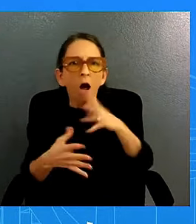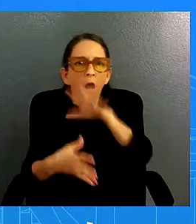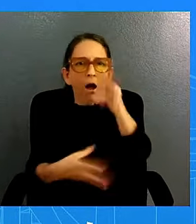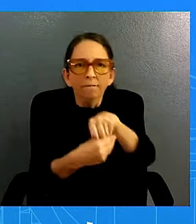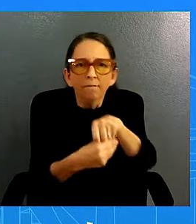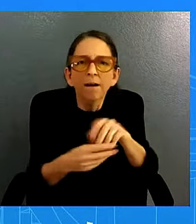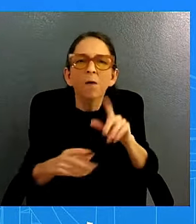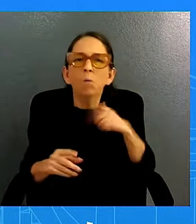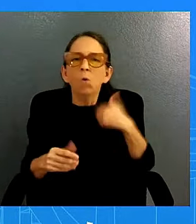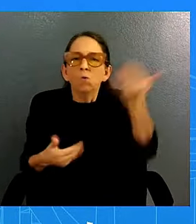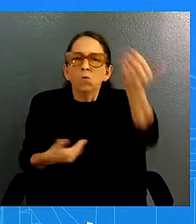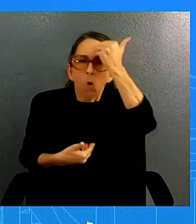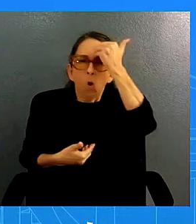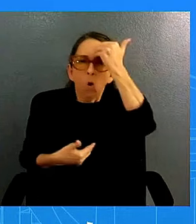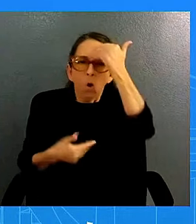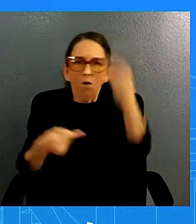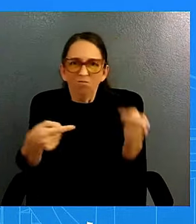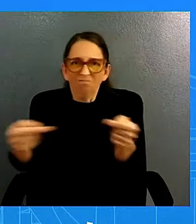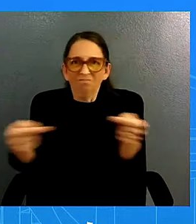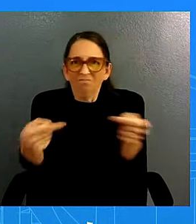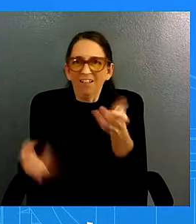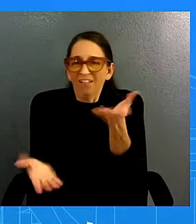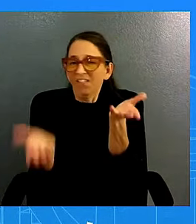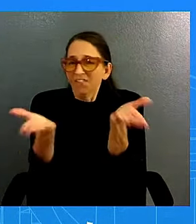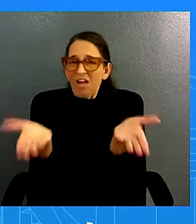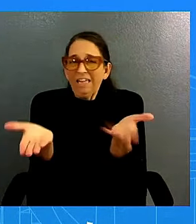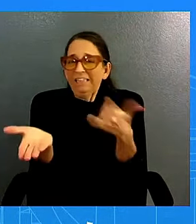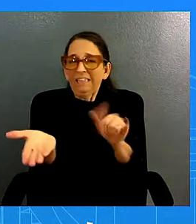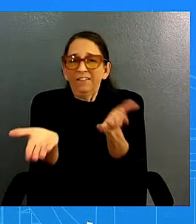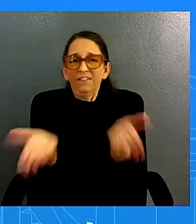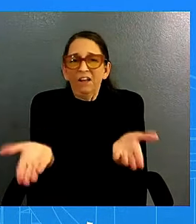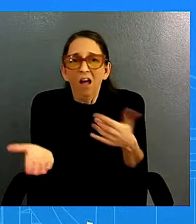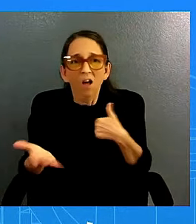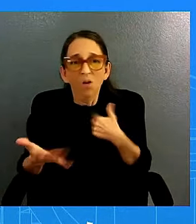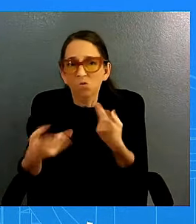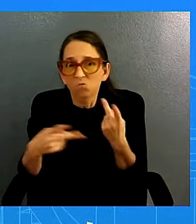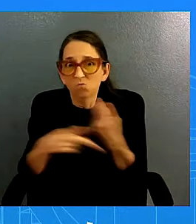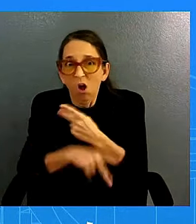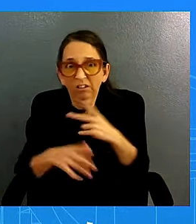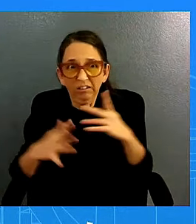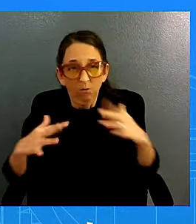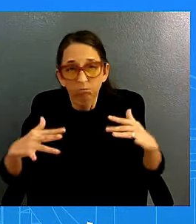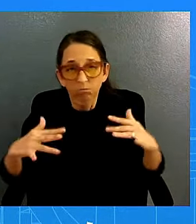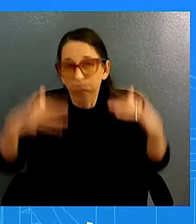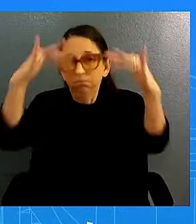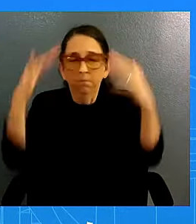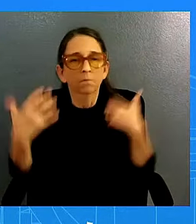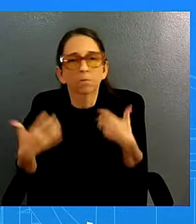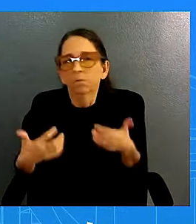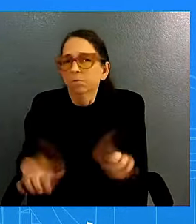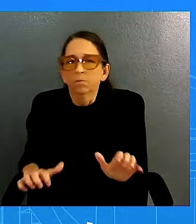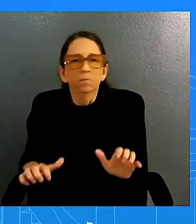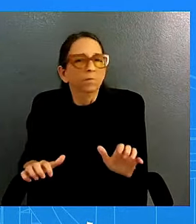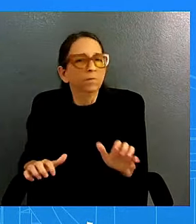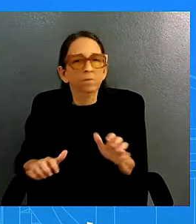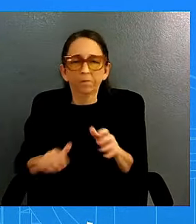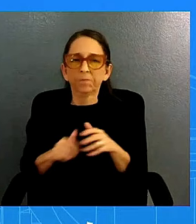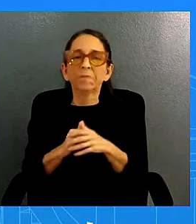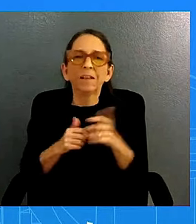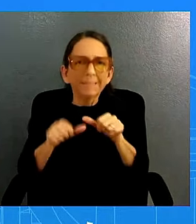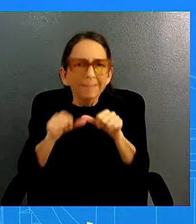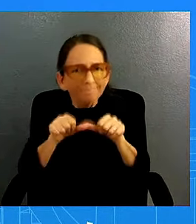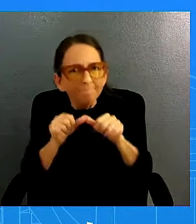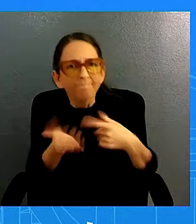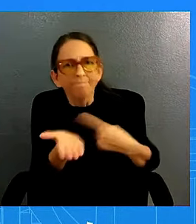we do not want to see further escalate escalation and we are going to continue to have these conversations these diplomatic conversation to get to a